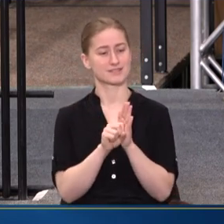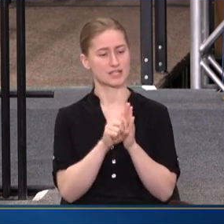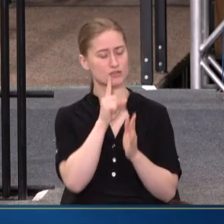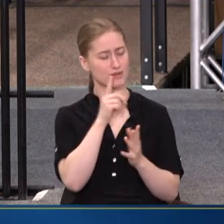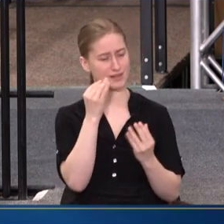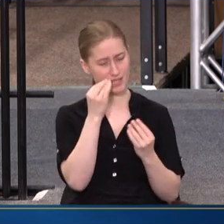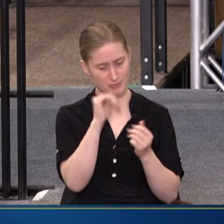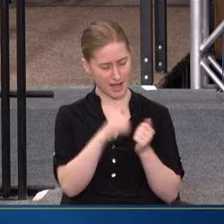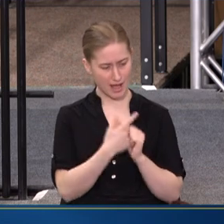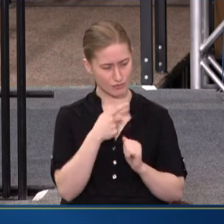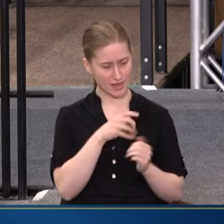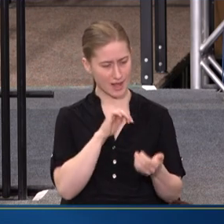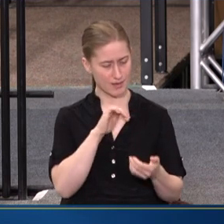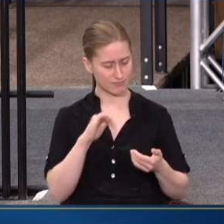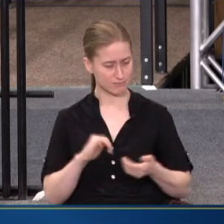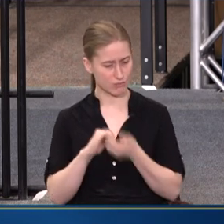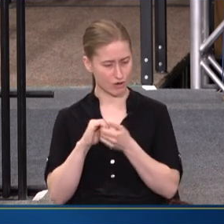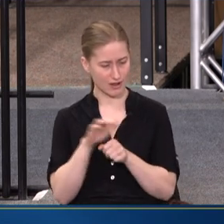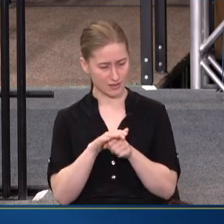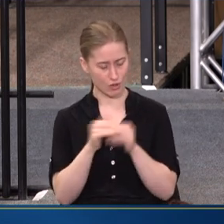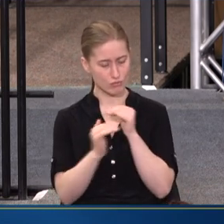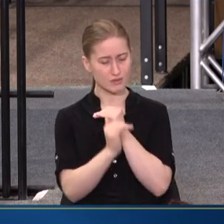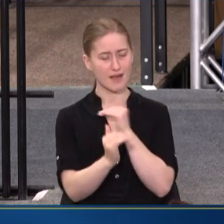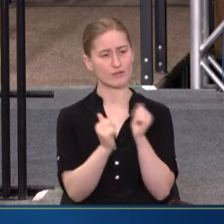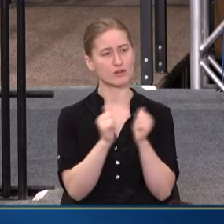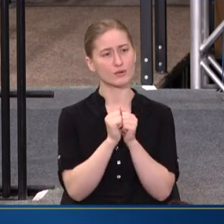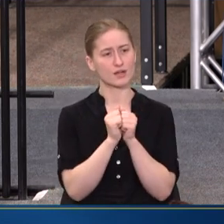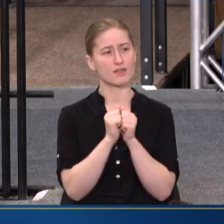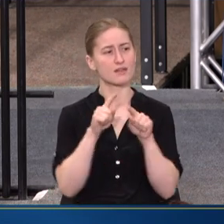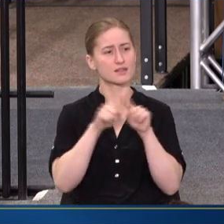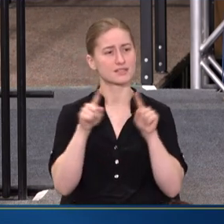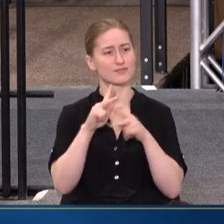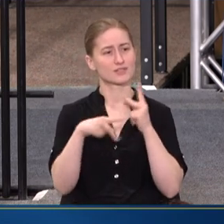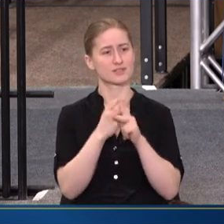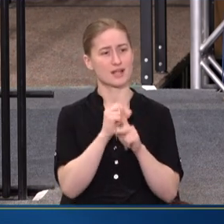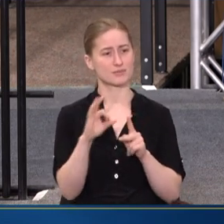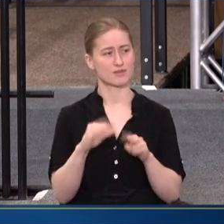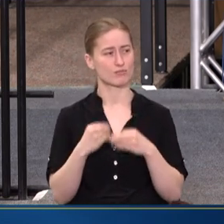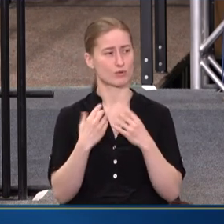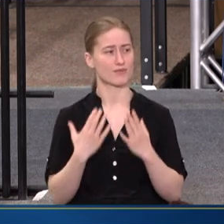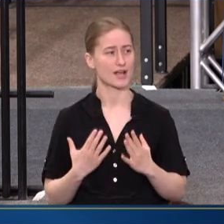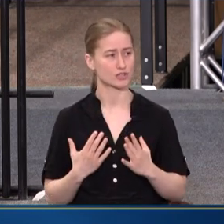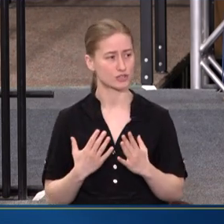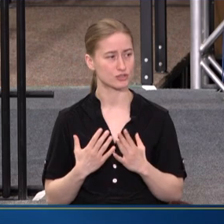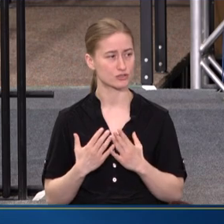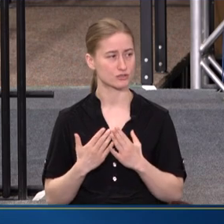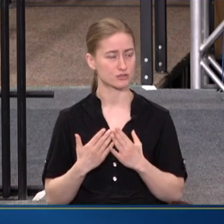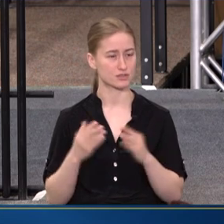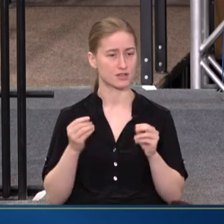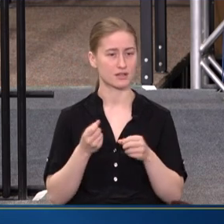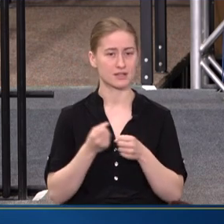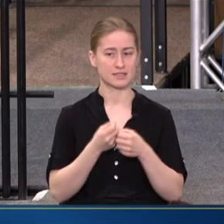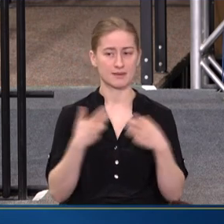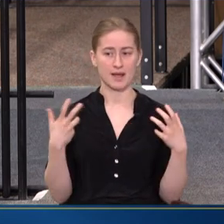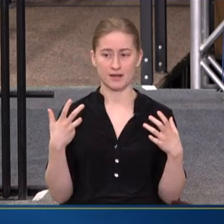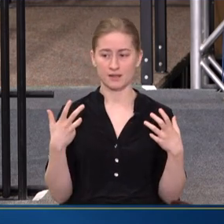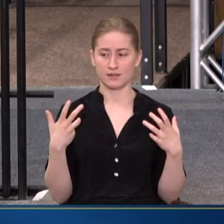THINKING ABOUT HOW DO THEY PARTNER AT THE LOCAL LEVEL WITH DIFFERENT TYPES OF PROVIDERS AND BROADENING